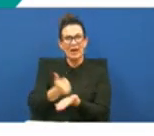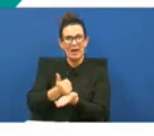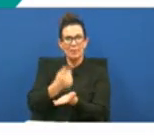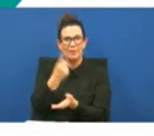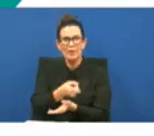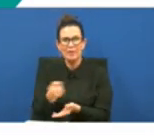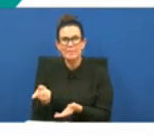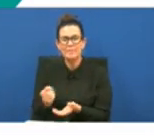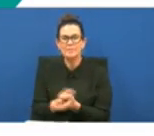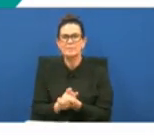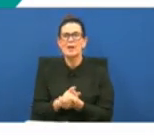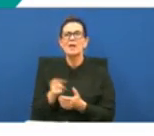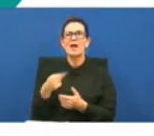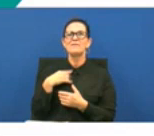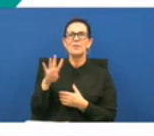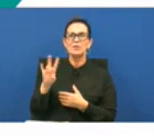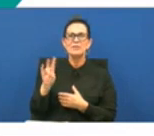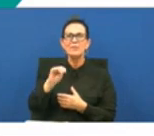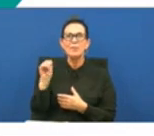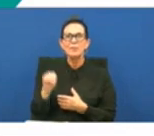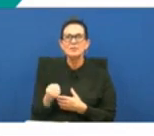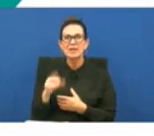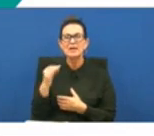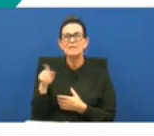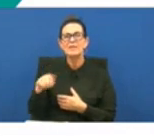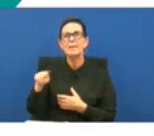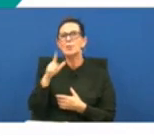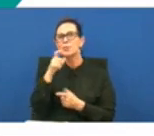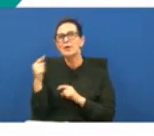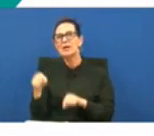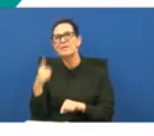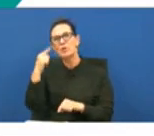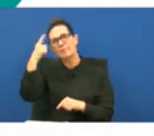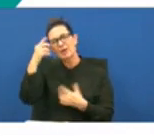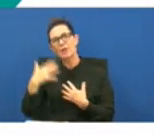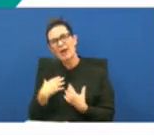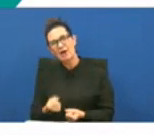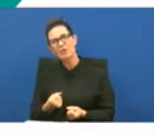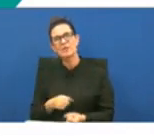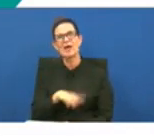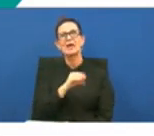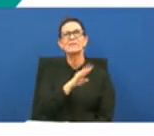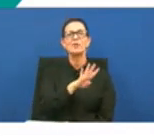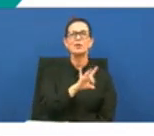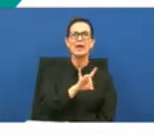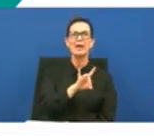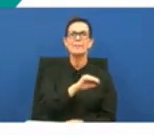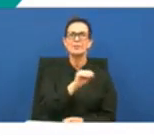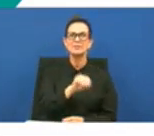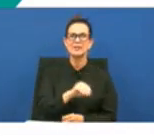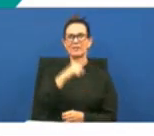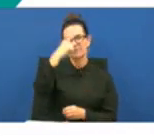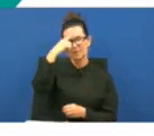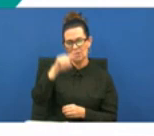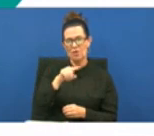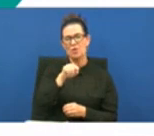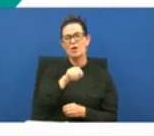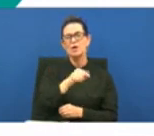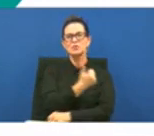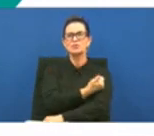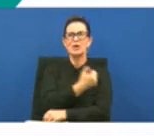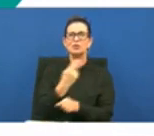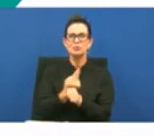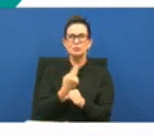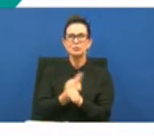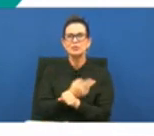um a 47 percent of individuals come in for strictly mental health and then 48 percent are substance use and that chart represents the overall